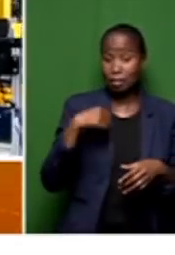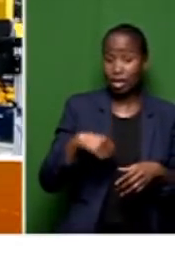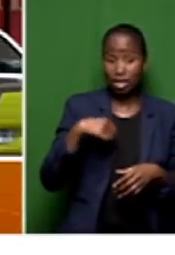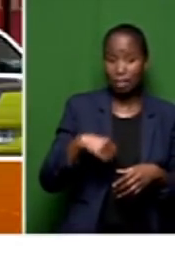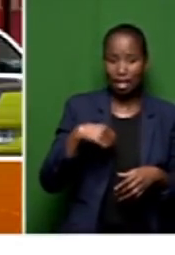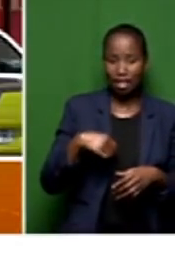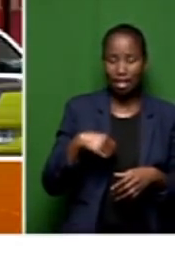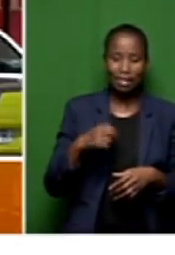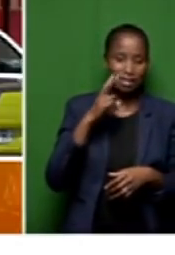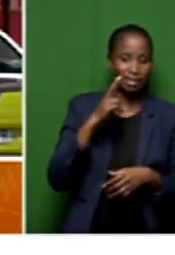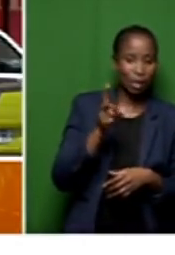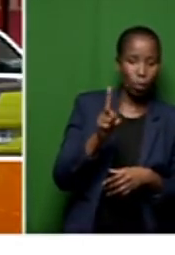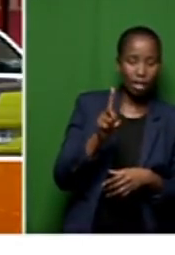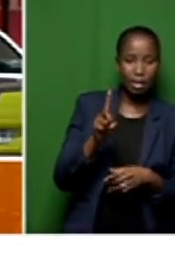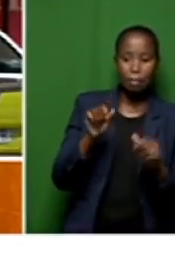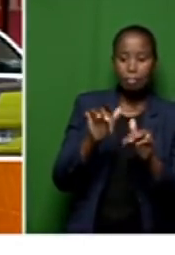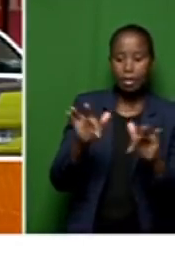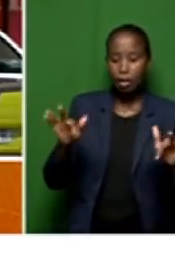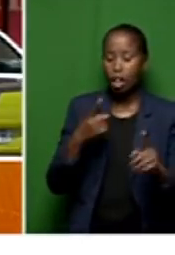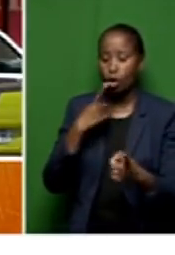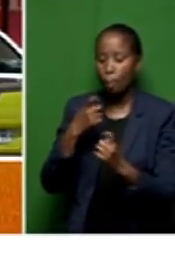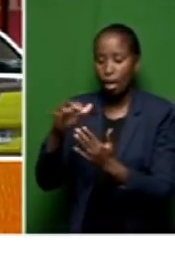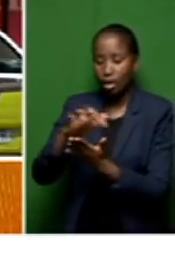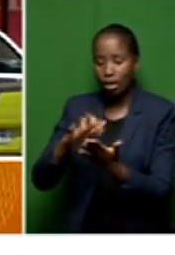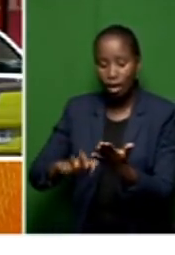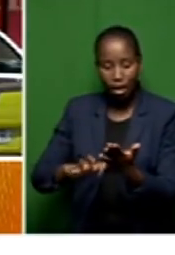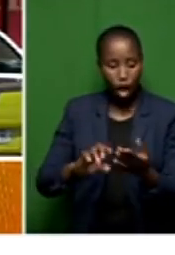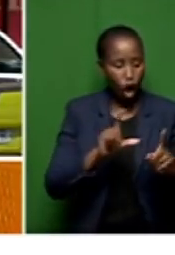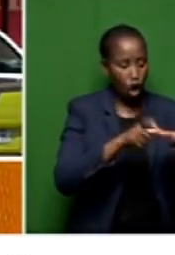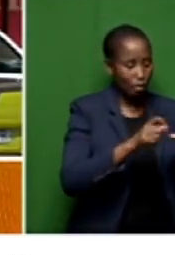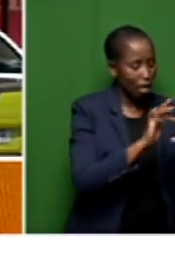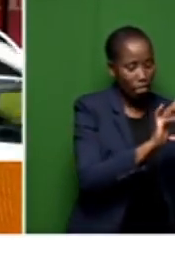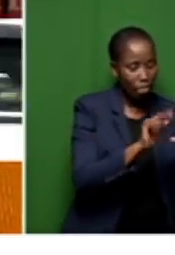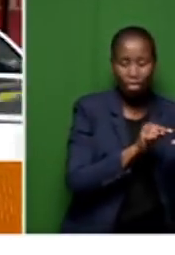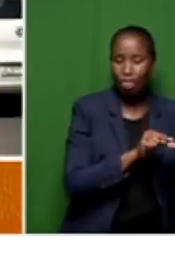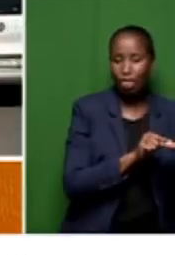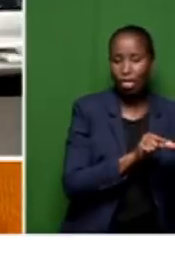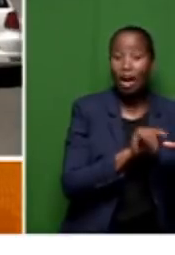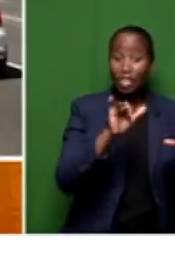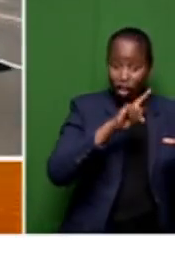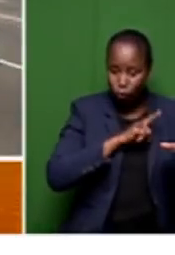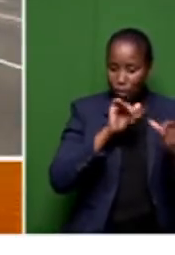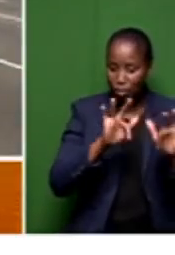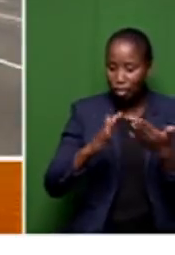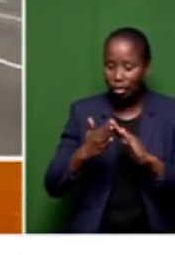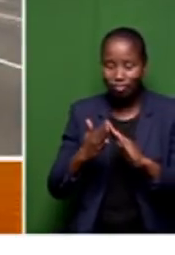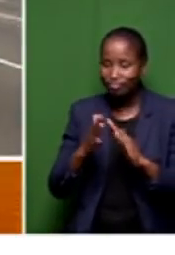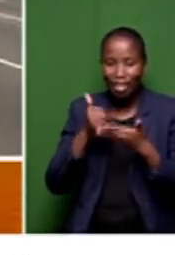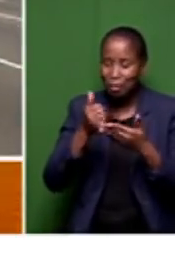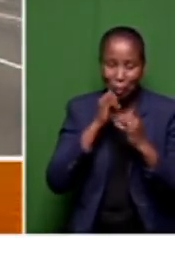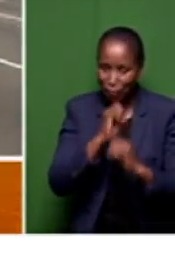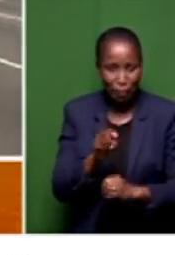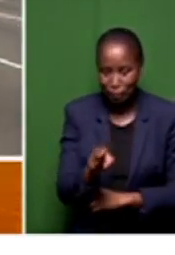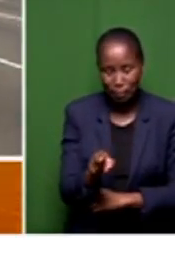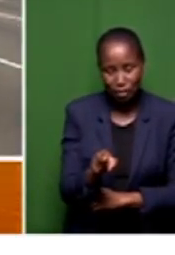dysfunctional petitions committee. Hence, most of the residents' issues are not heard too. Also, when it